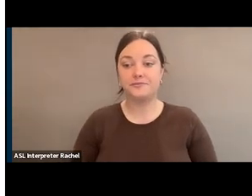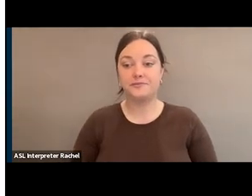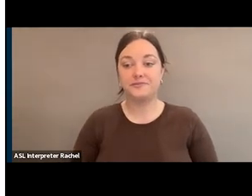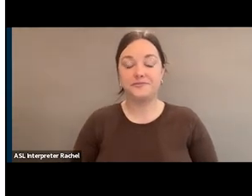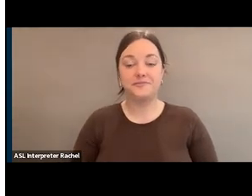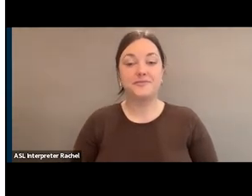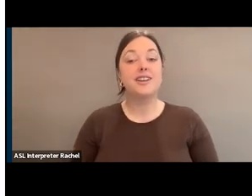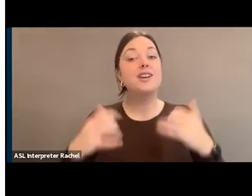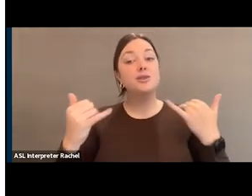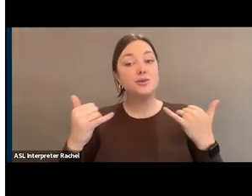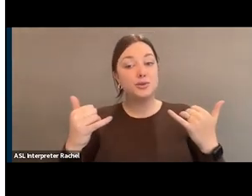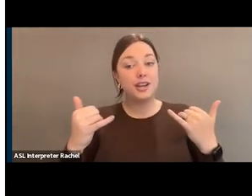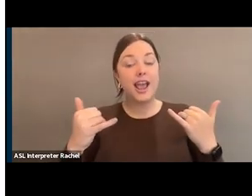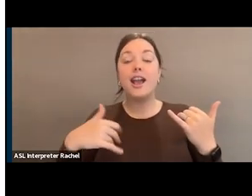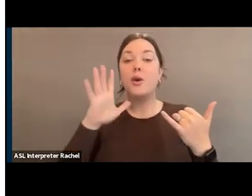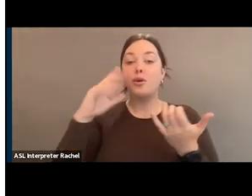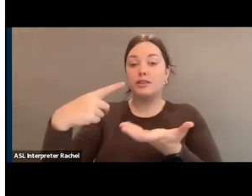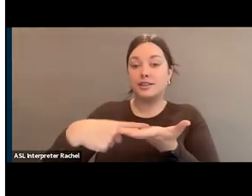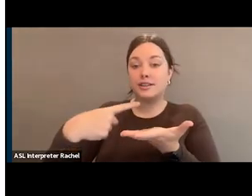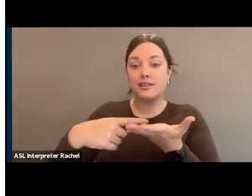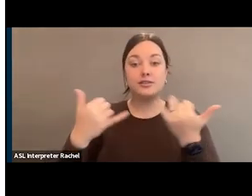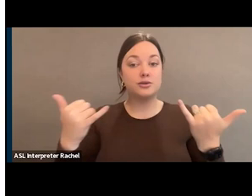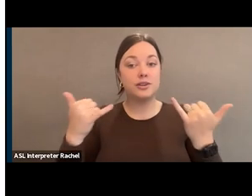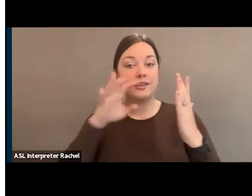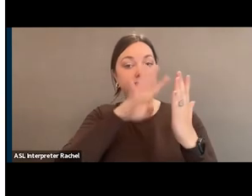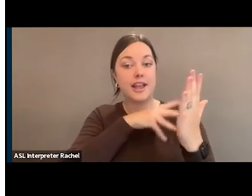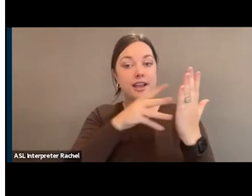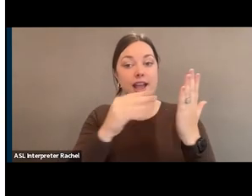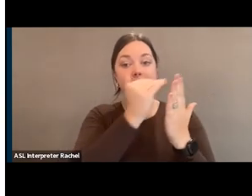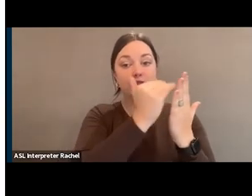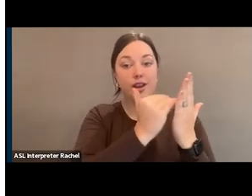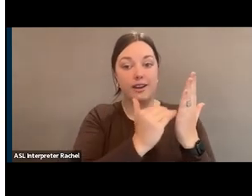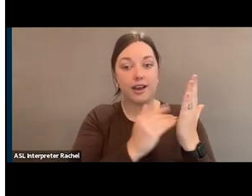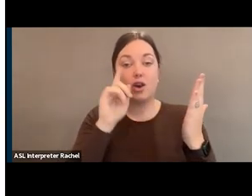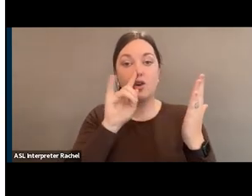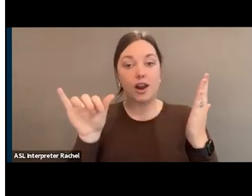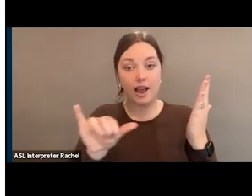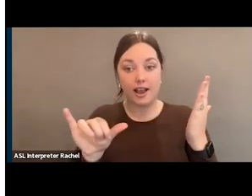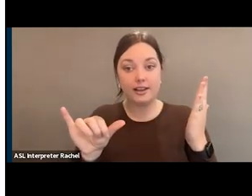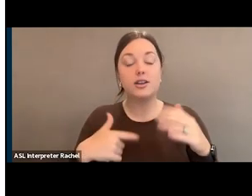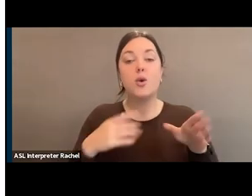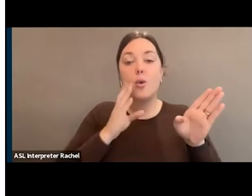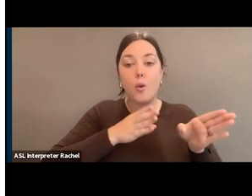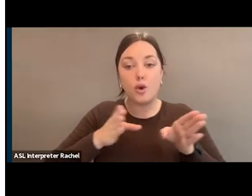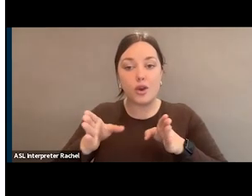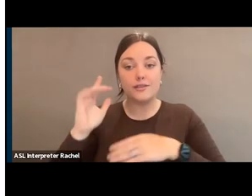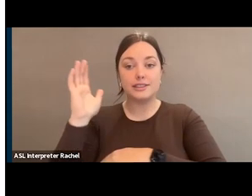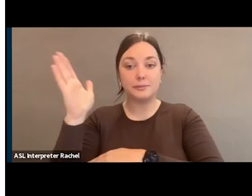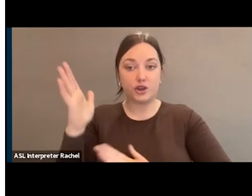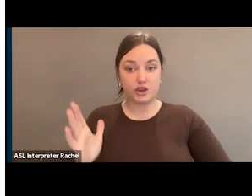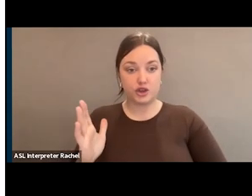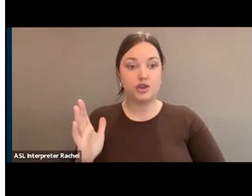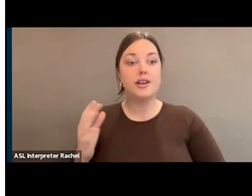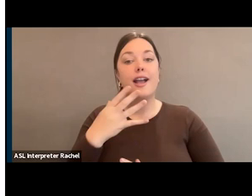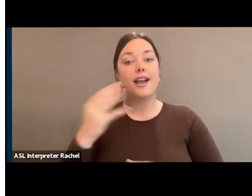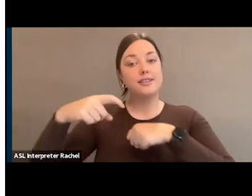go over what today's agenda is going to look like, the order of our speakers, and